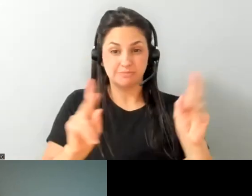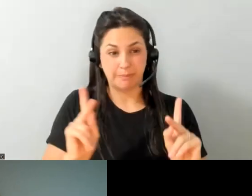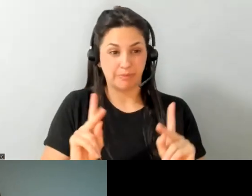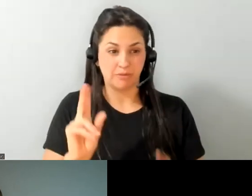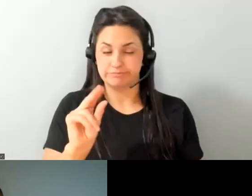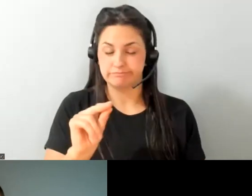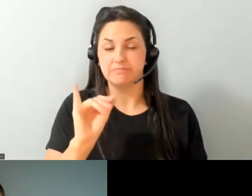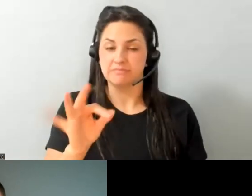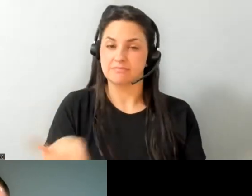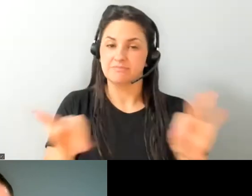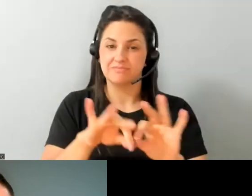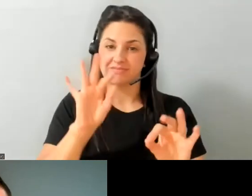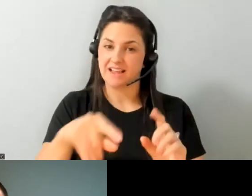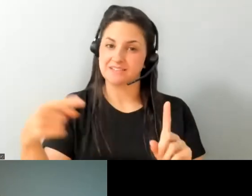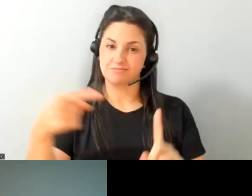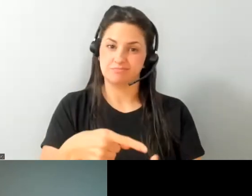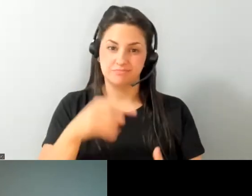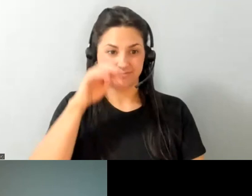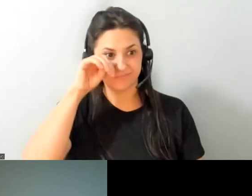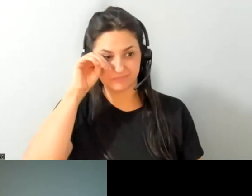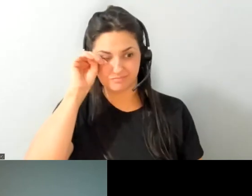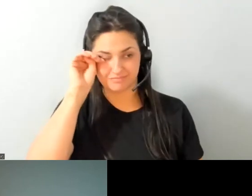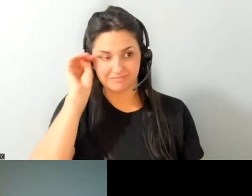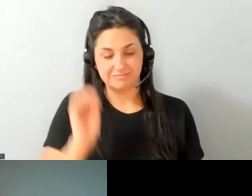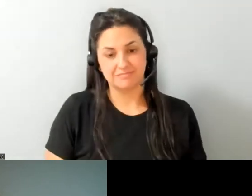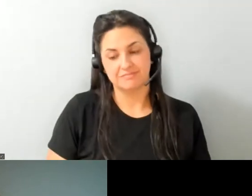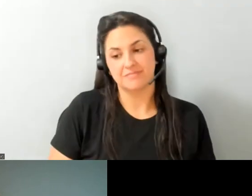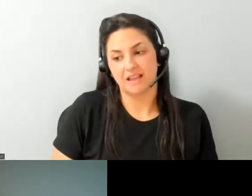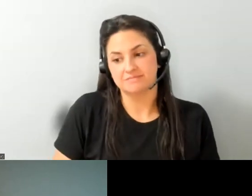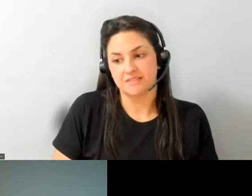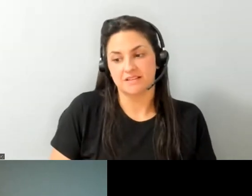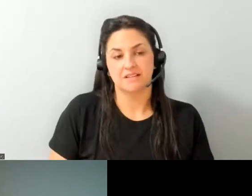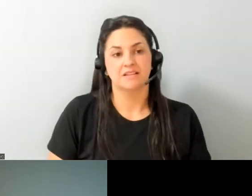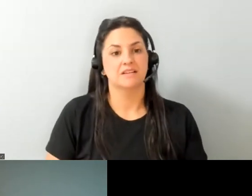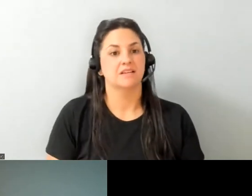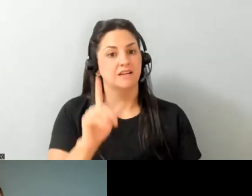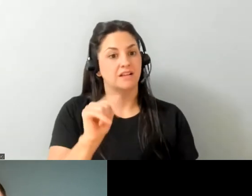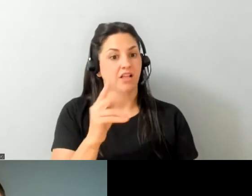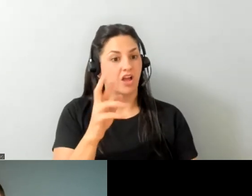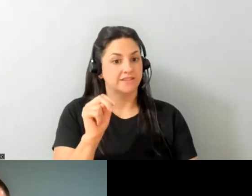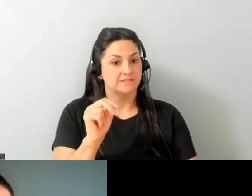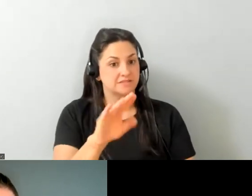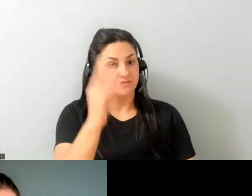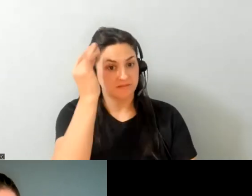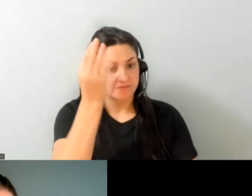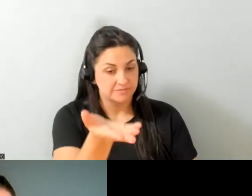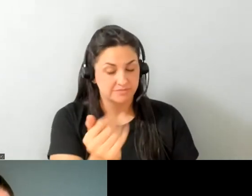really where it all comes down to yeah and and lauren um your thoughts